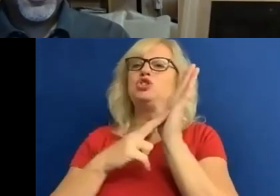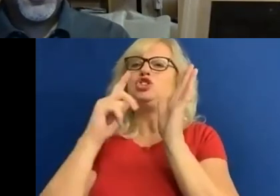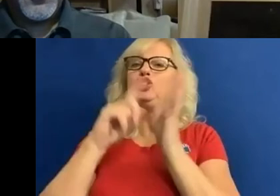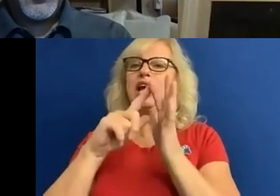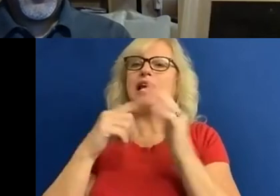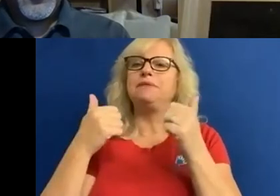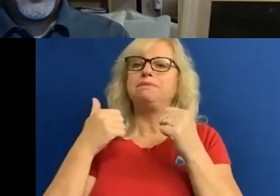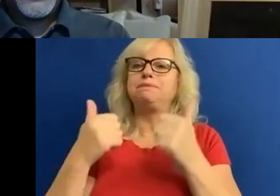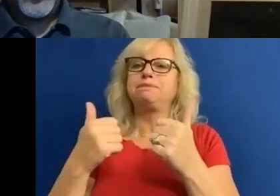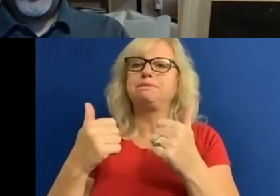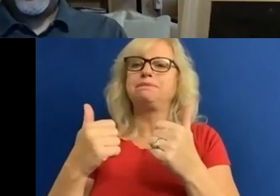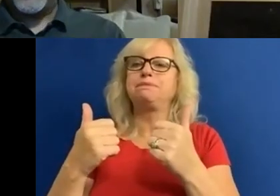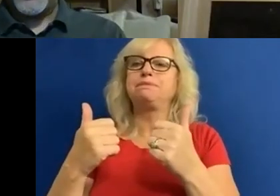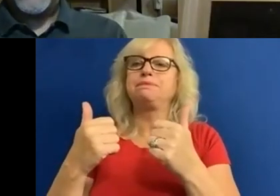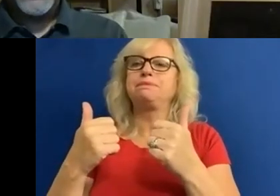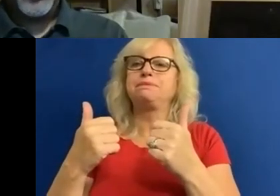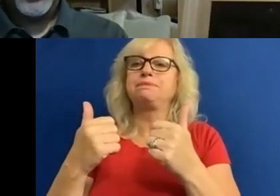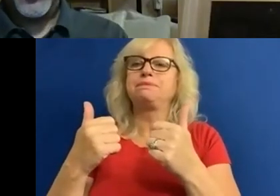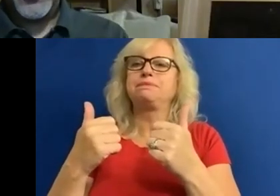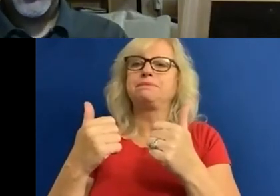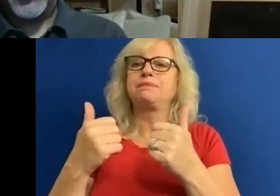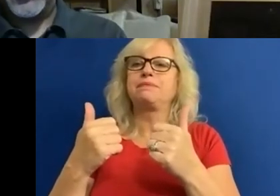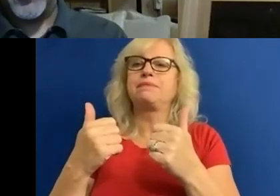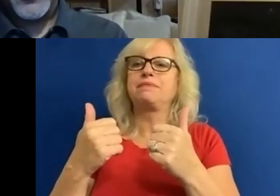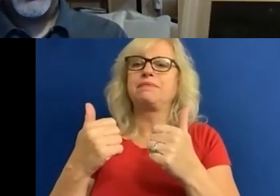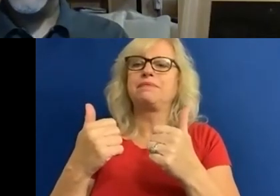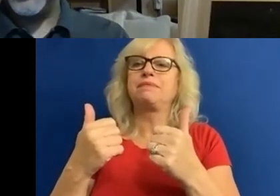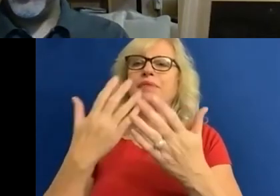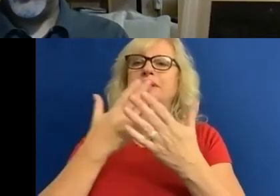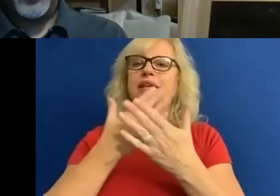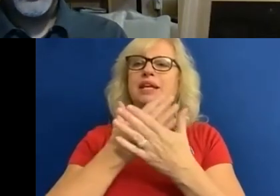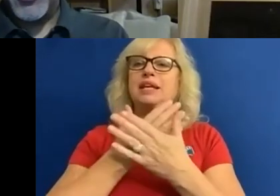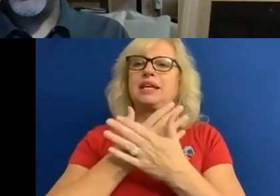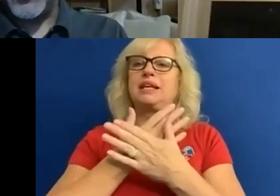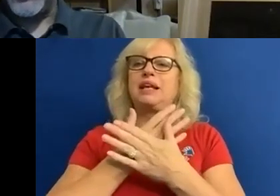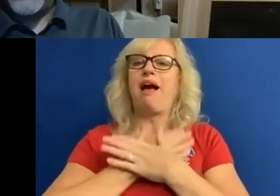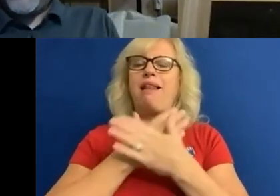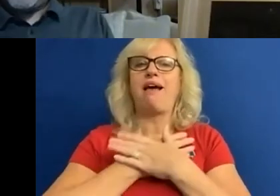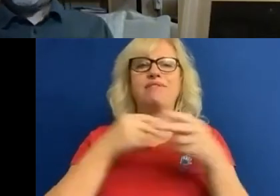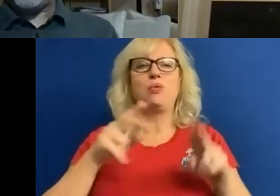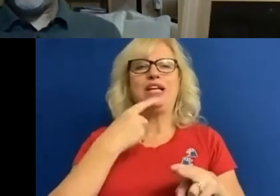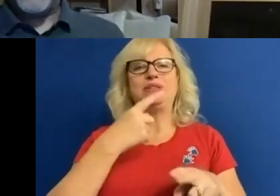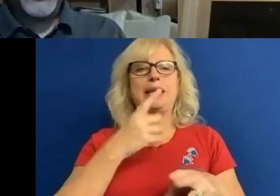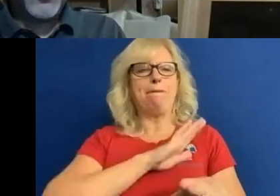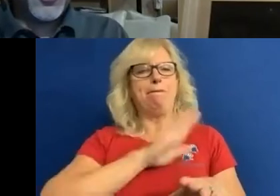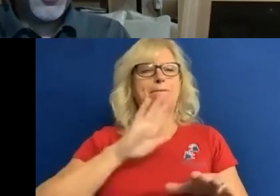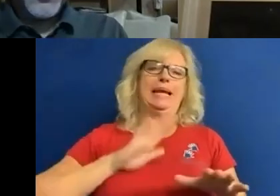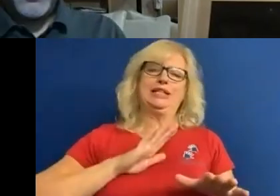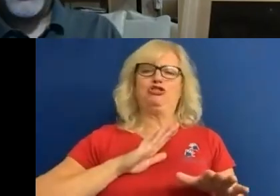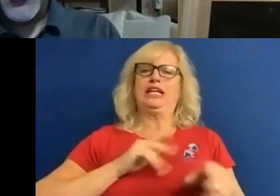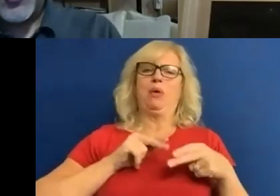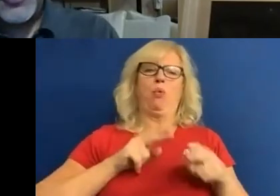that people are good at project management. You described it as military grade project management skills. I'm going to put that on my CV.